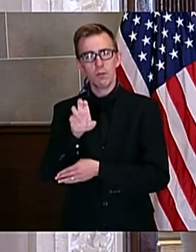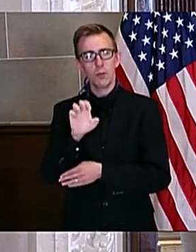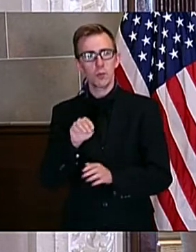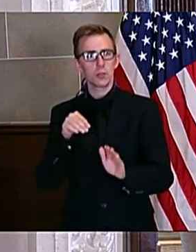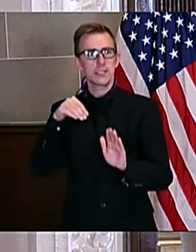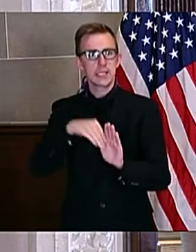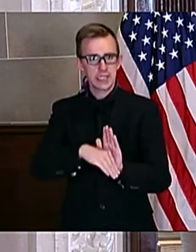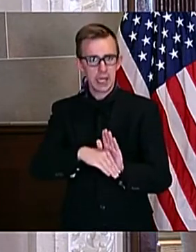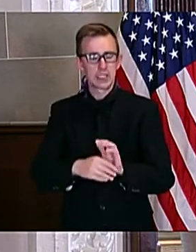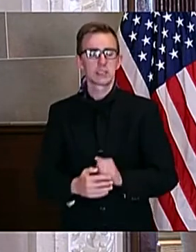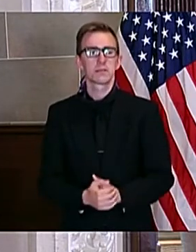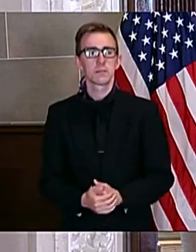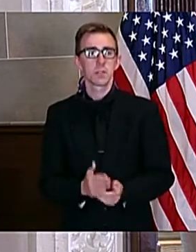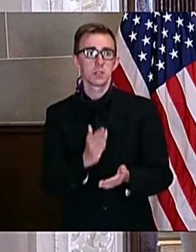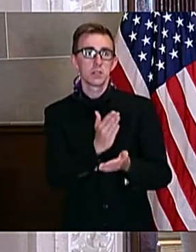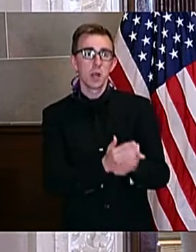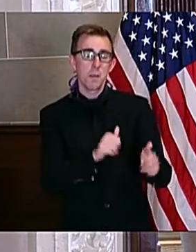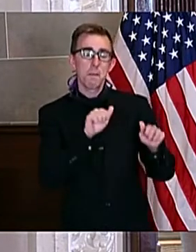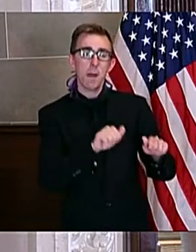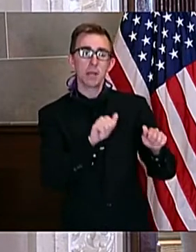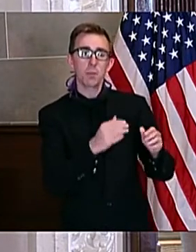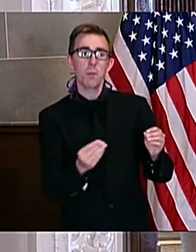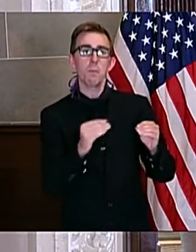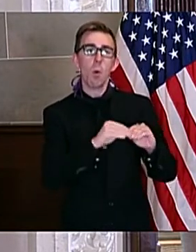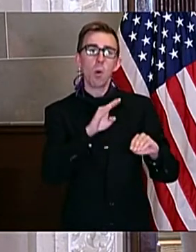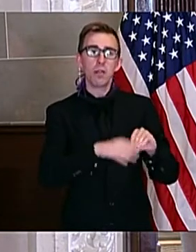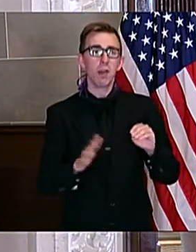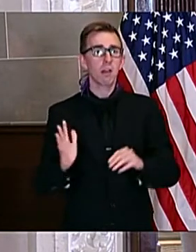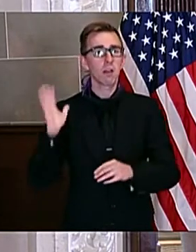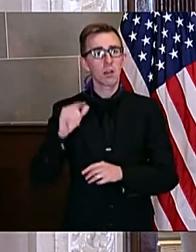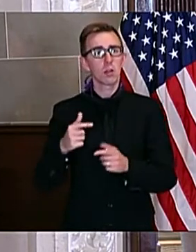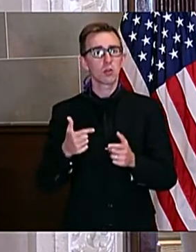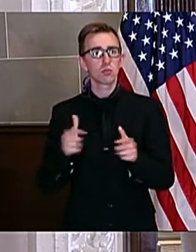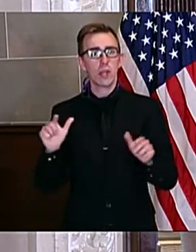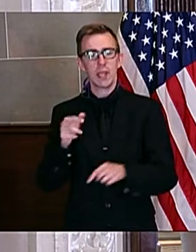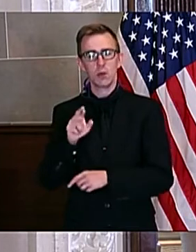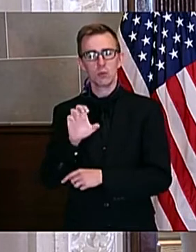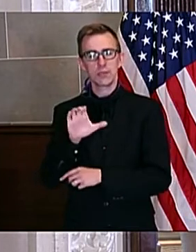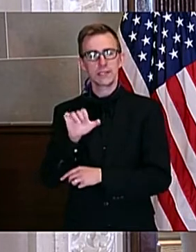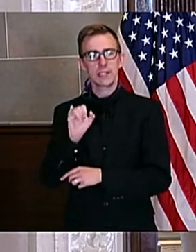some of which may be larger than those experienced during the Great Recession.